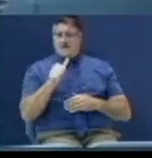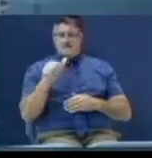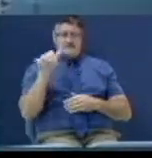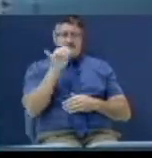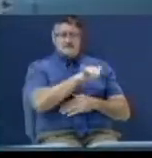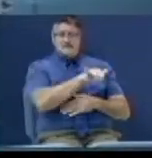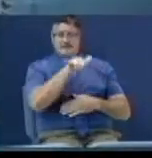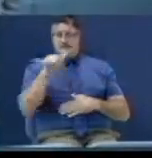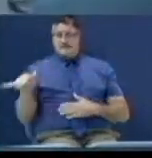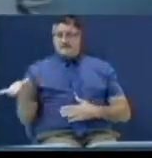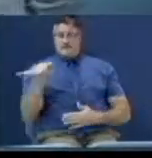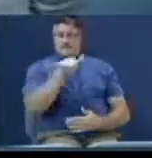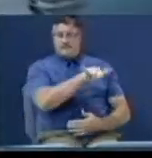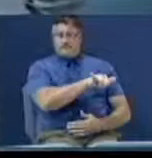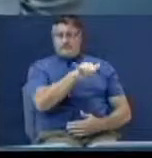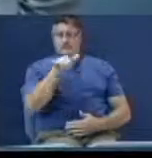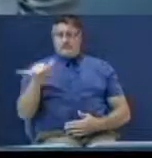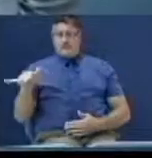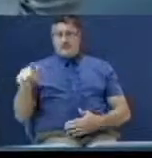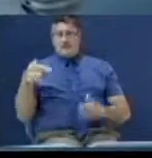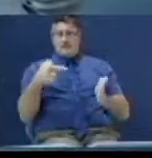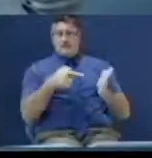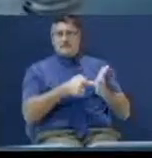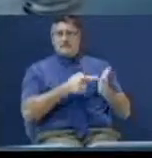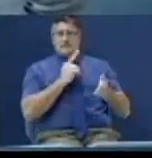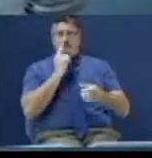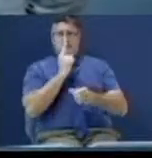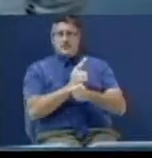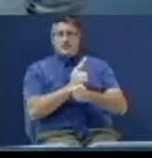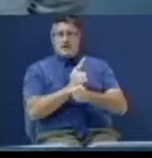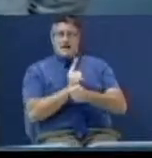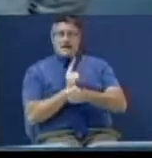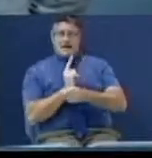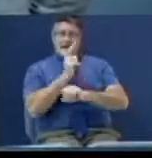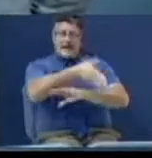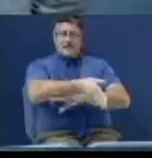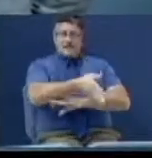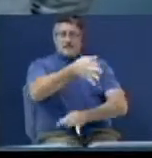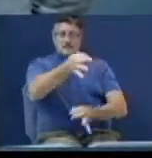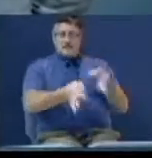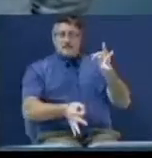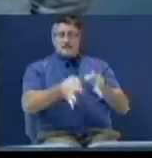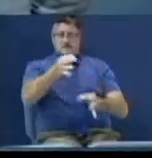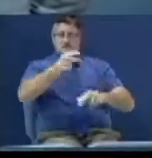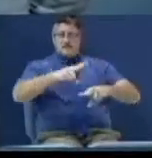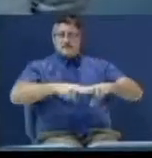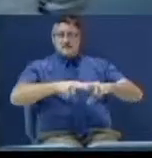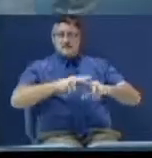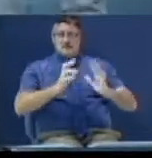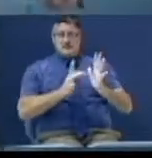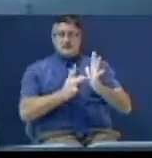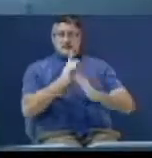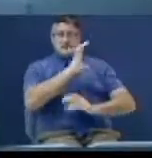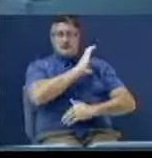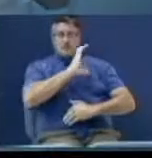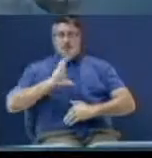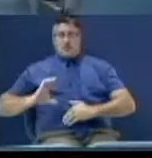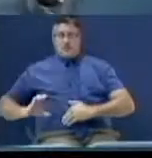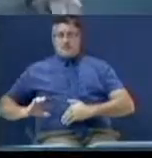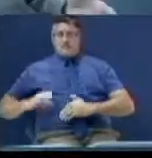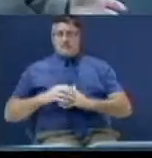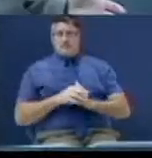same. This is right after the judgment seat of Christ. By the way,